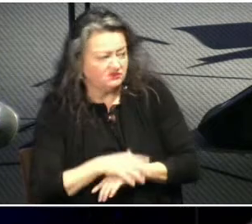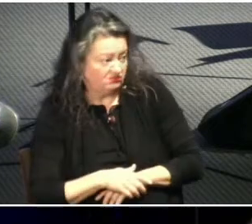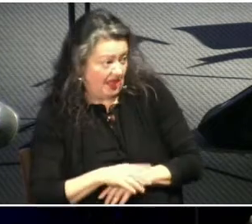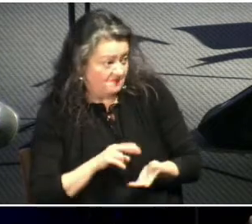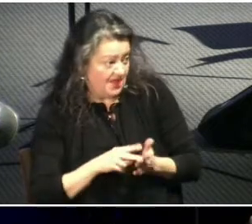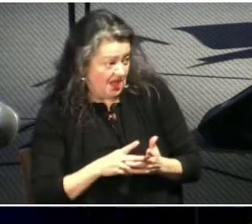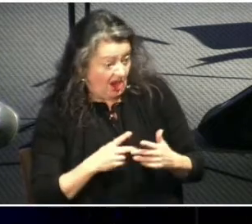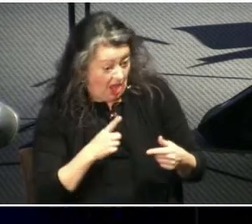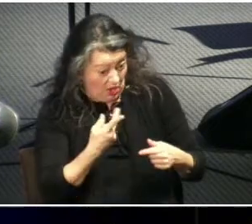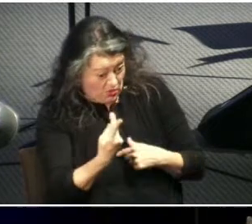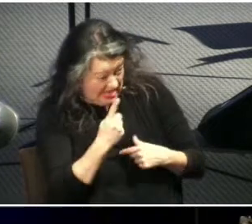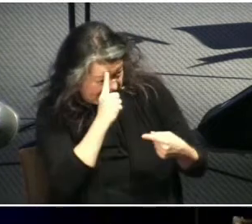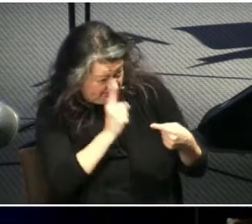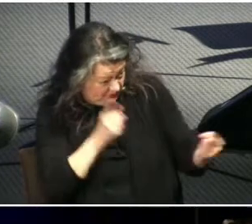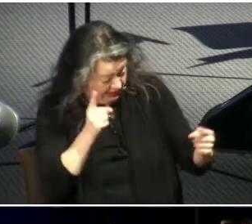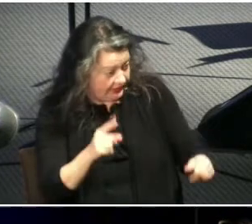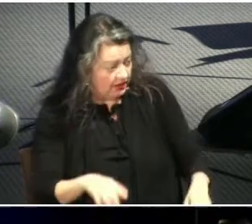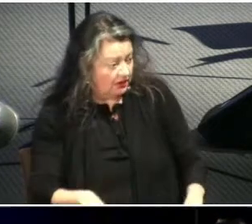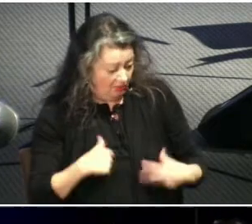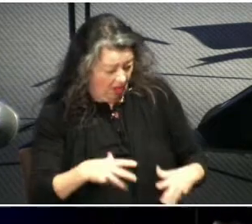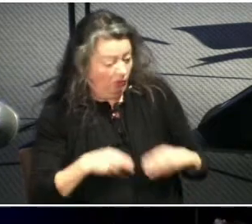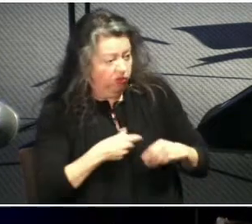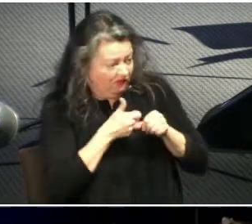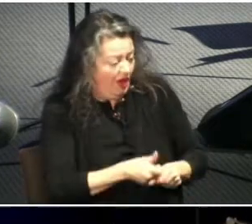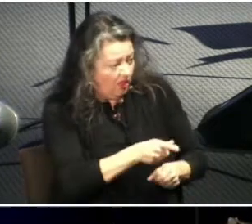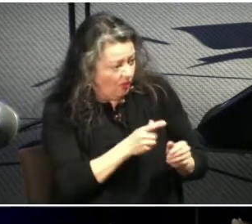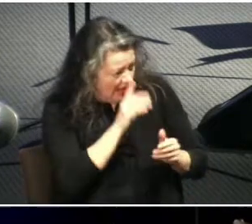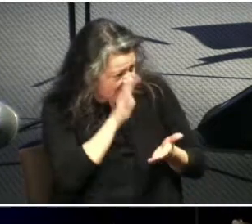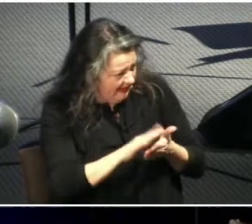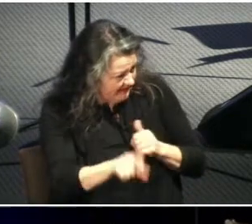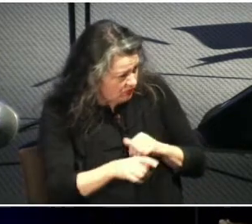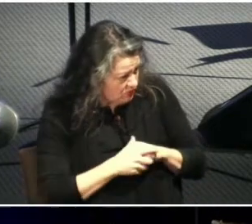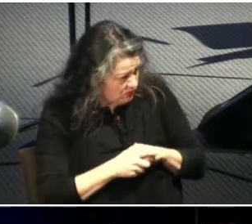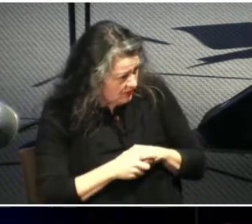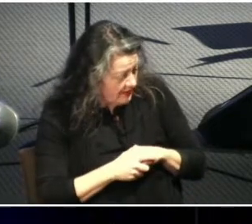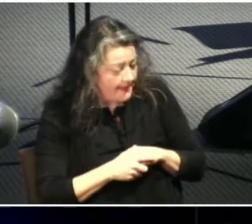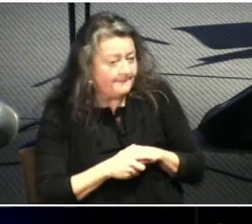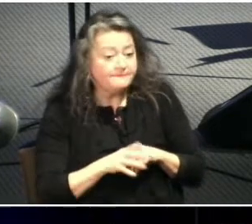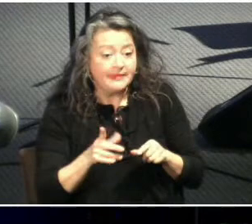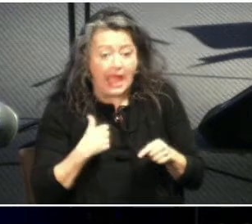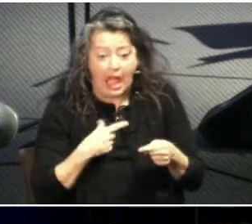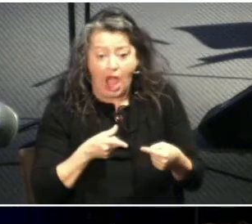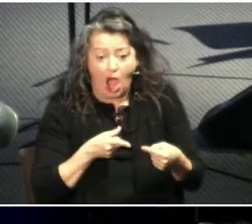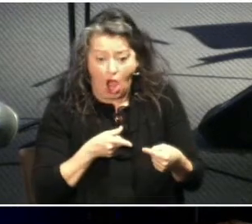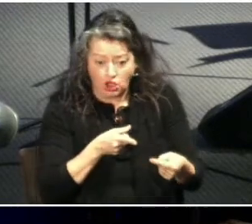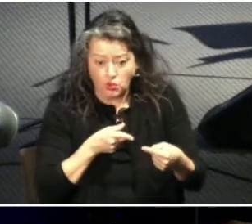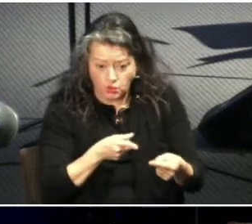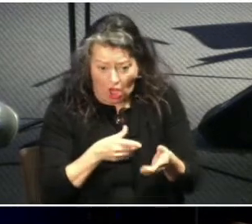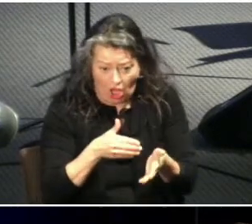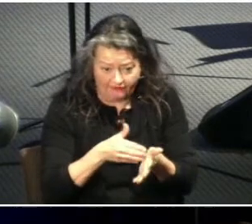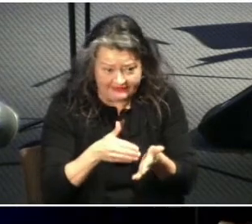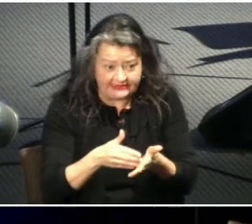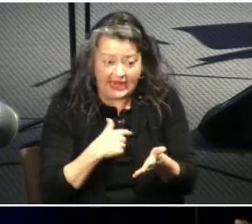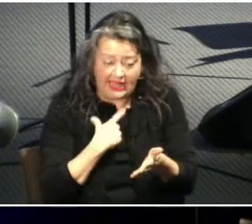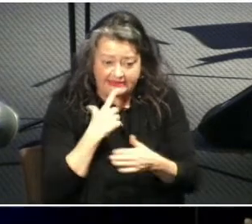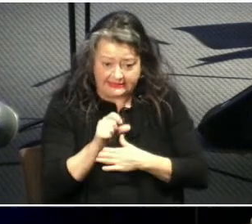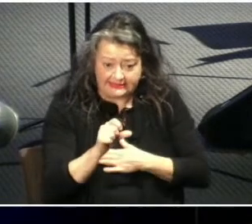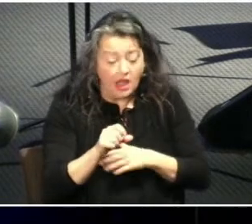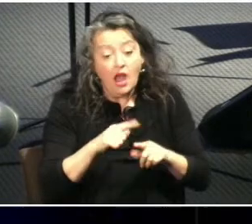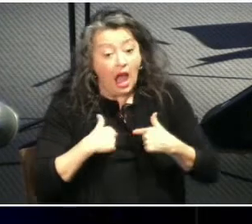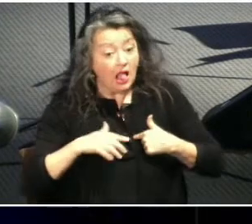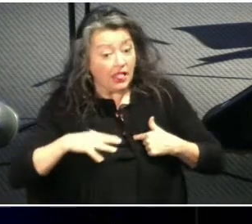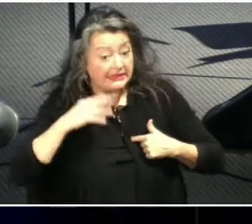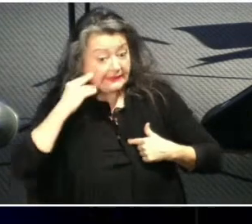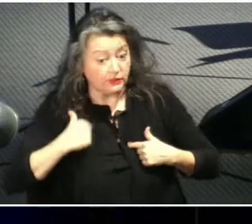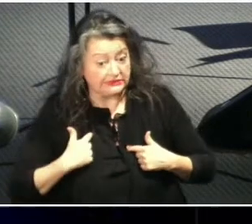just let the husband make the decision and i've argued this point a lot despite never actually experiencing it in my own